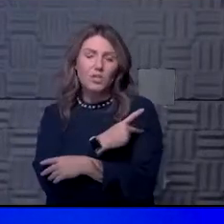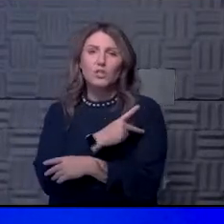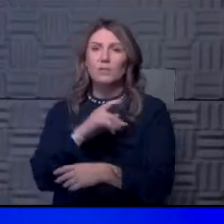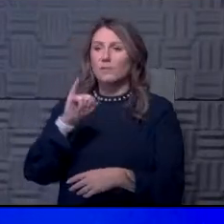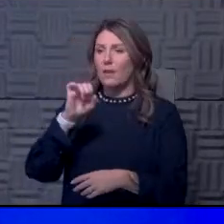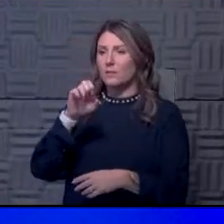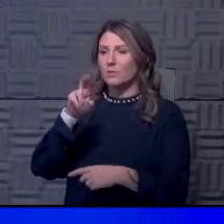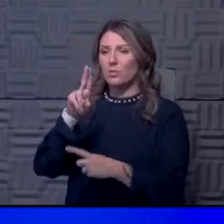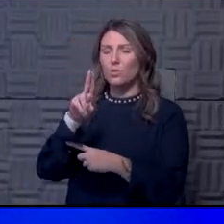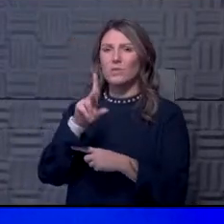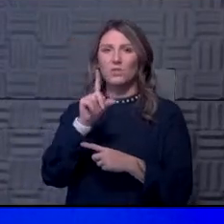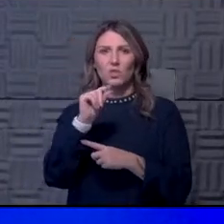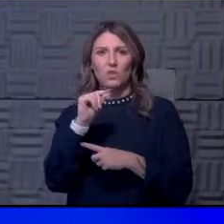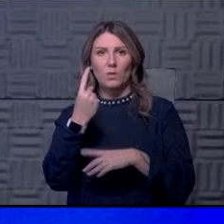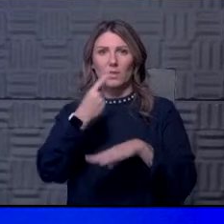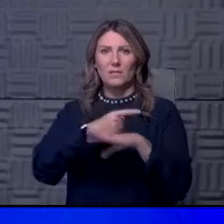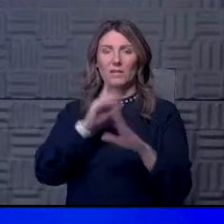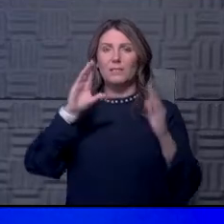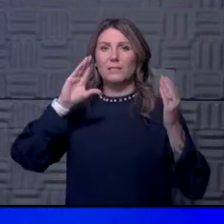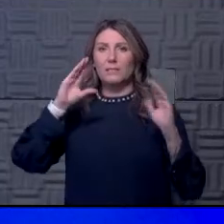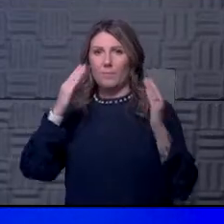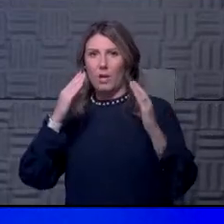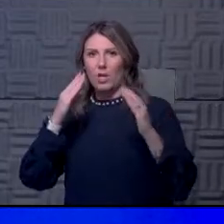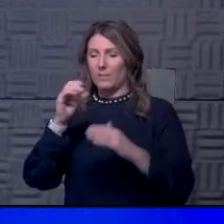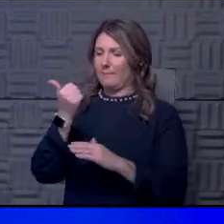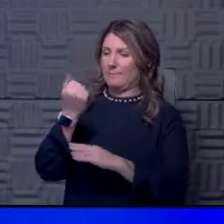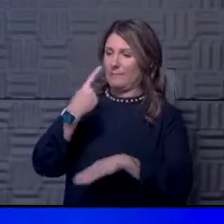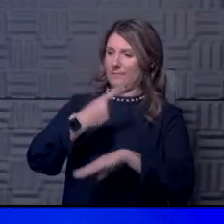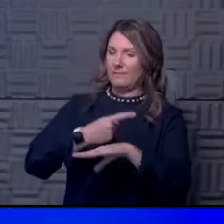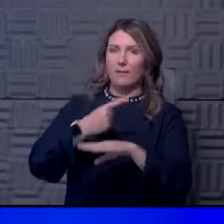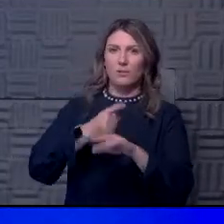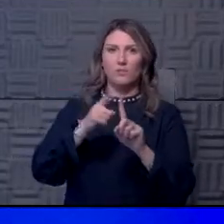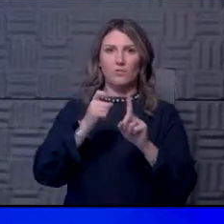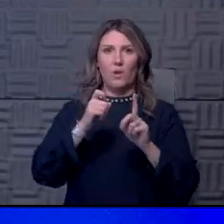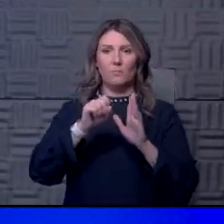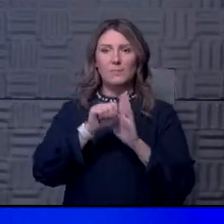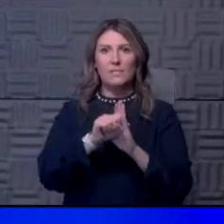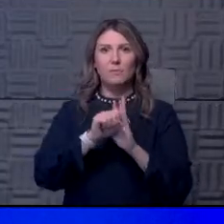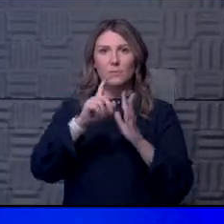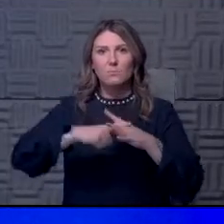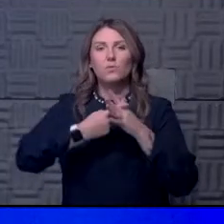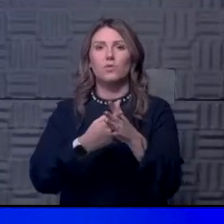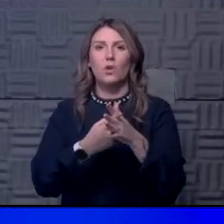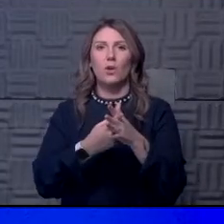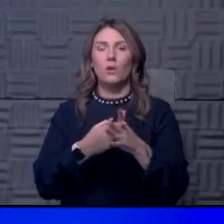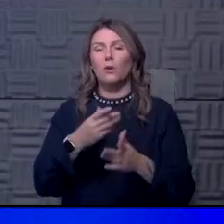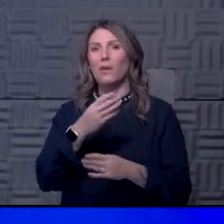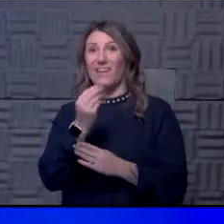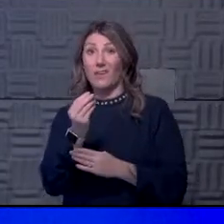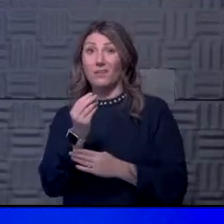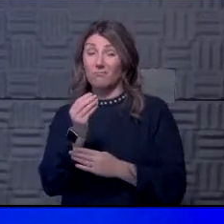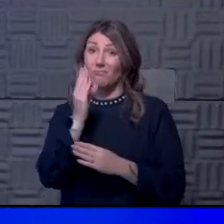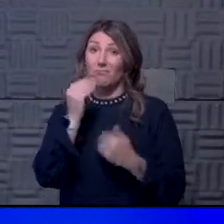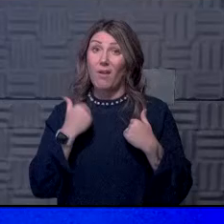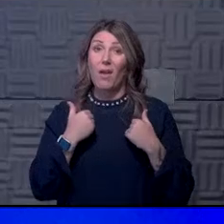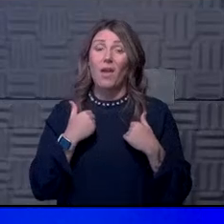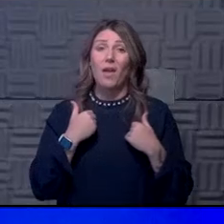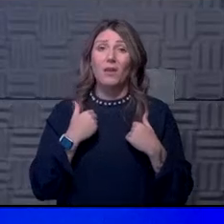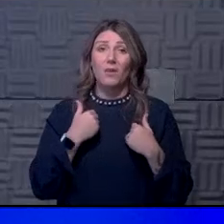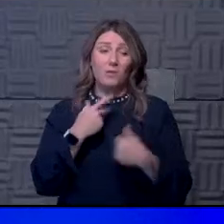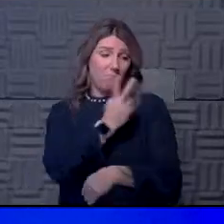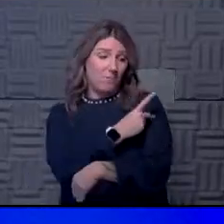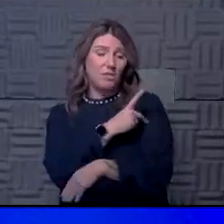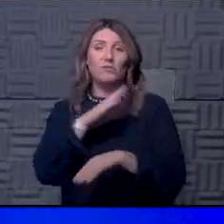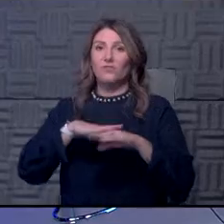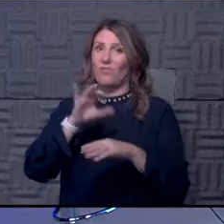days compared to 10 days from symptom onset for other mild to moderate disease. So we do have patients who remain on the ventilator.